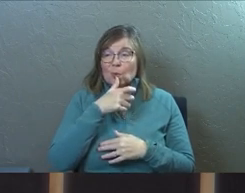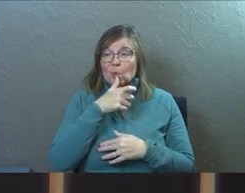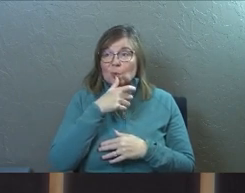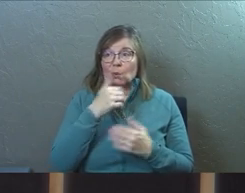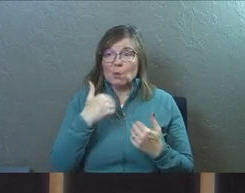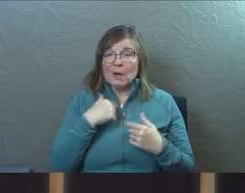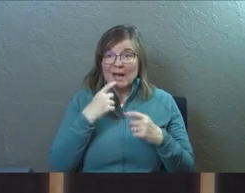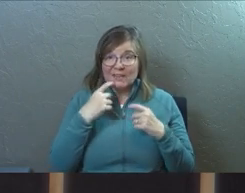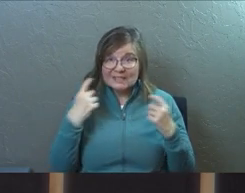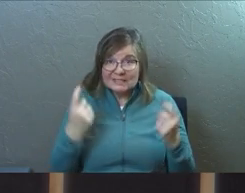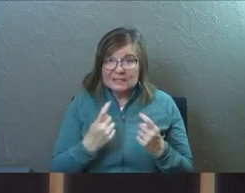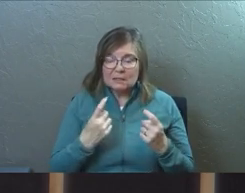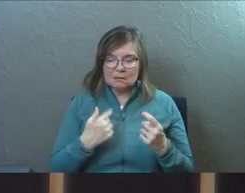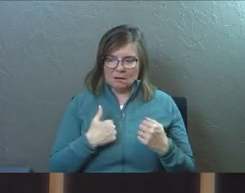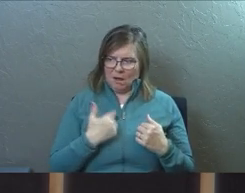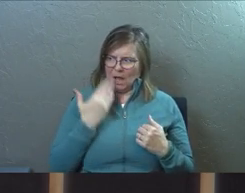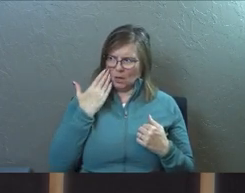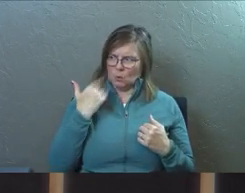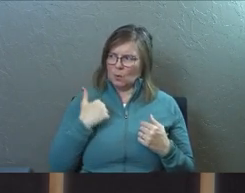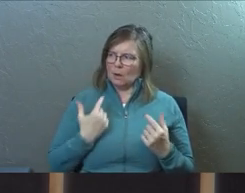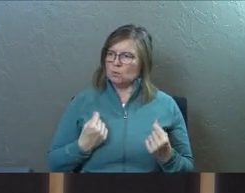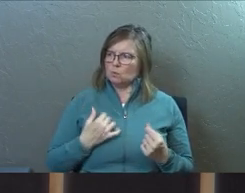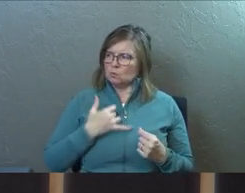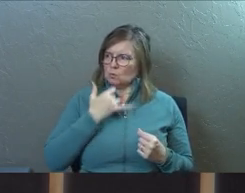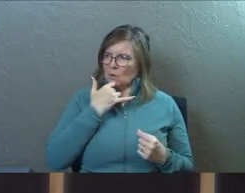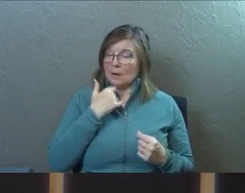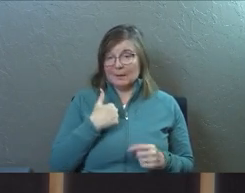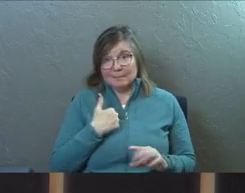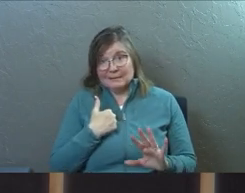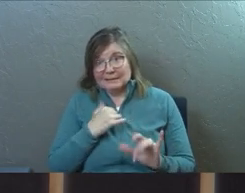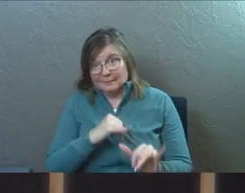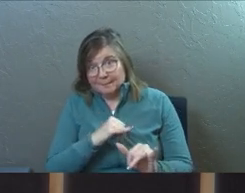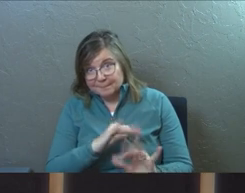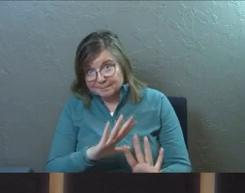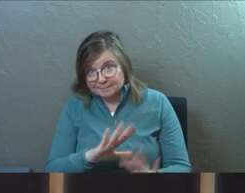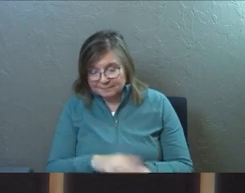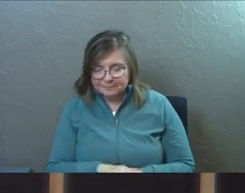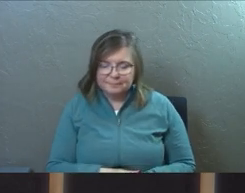who have sinned and you're like, I knew what I was doing. Me too, by the way.